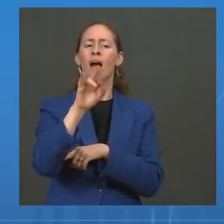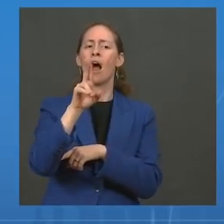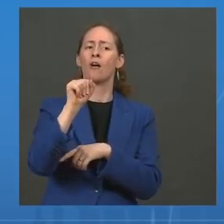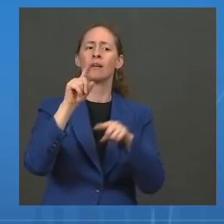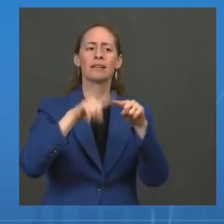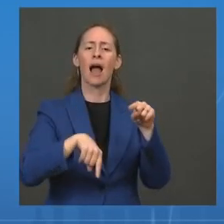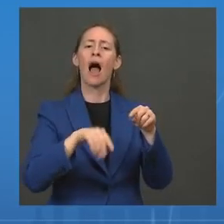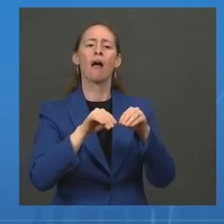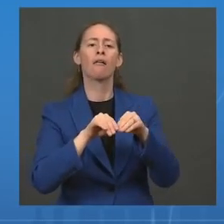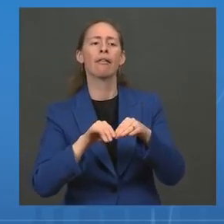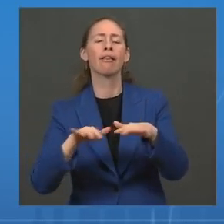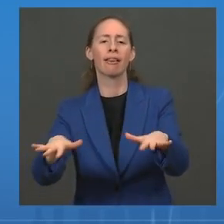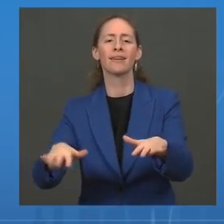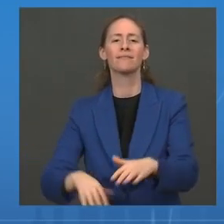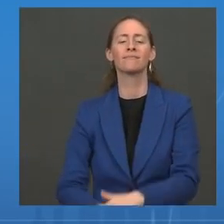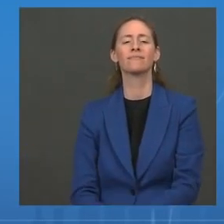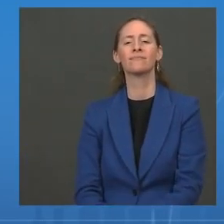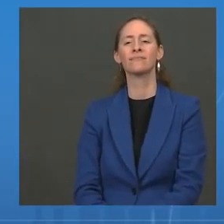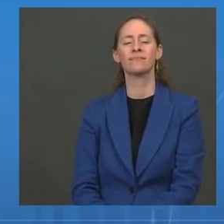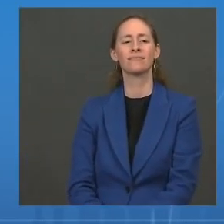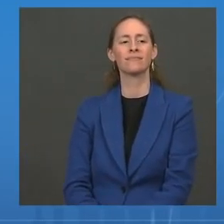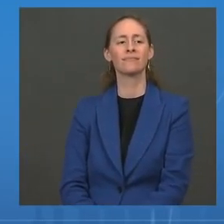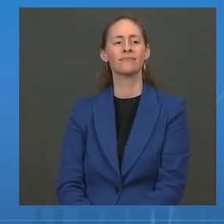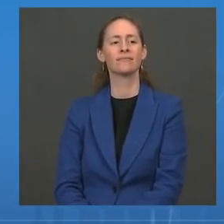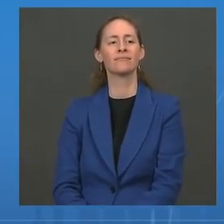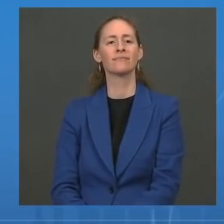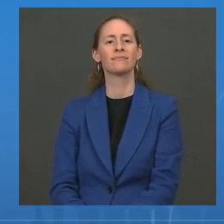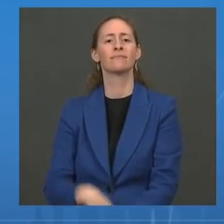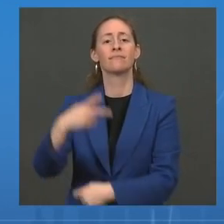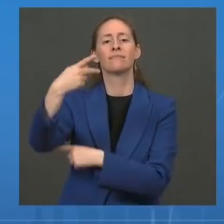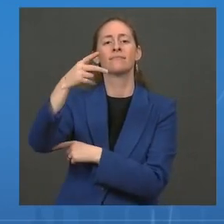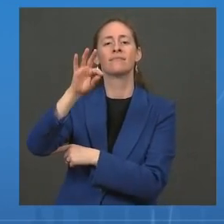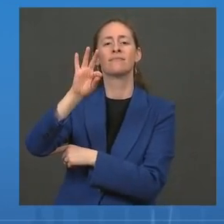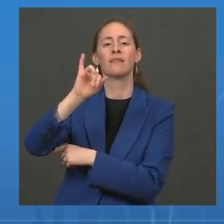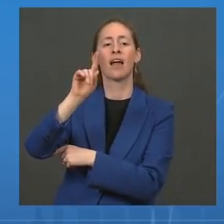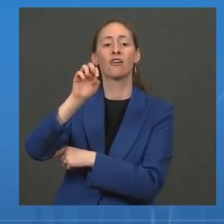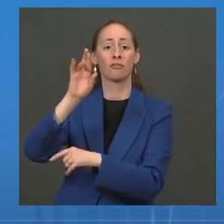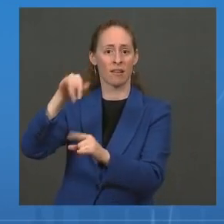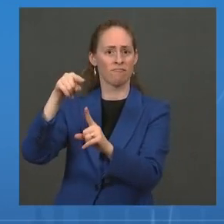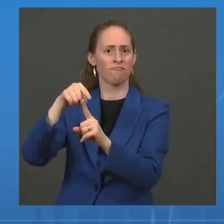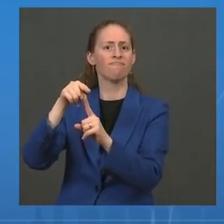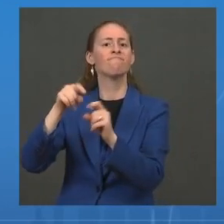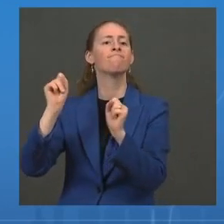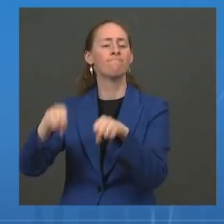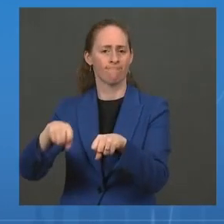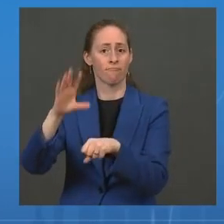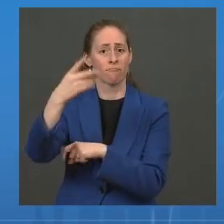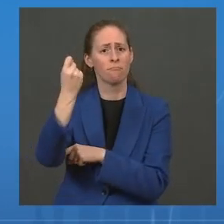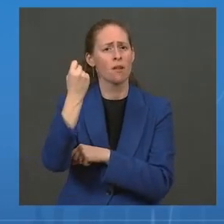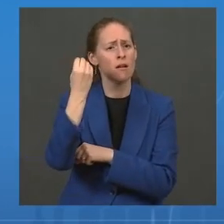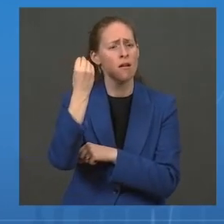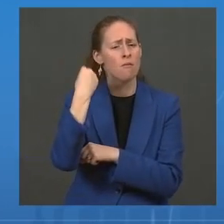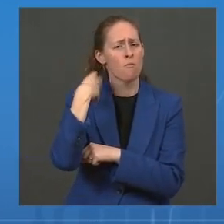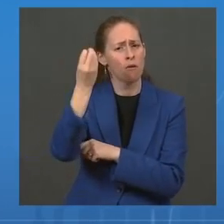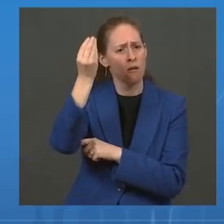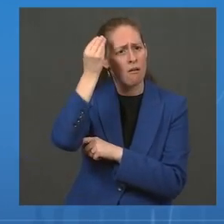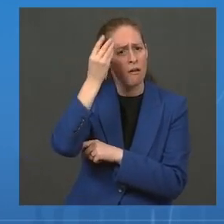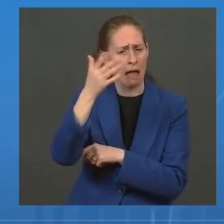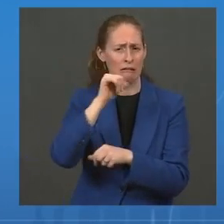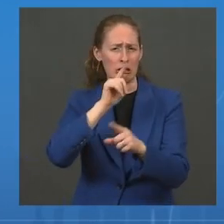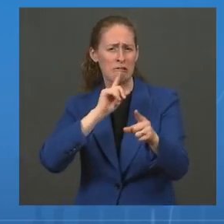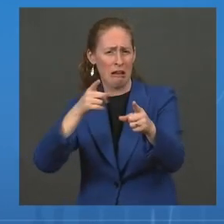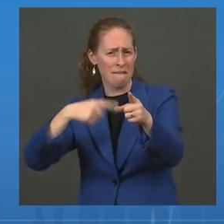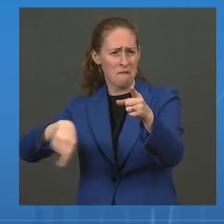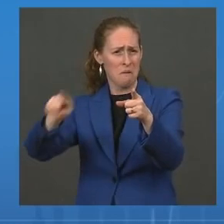inhibitor from Pfizer company. And again, as you know, just a few days ago, the results of a